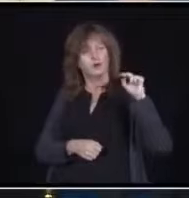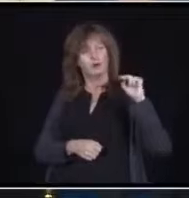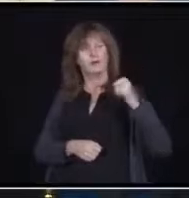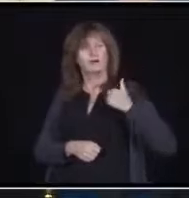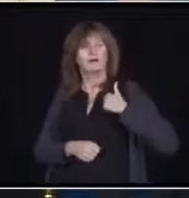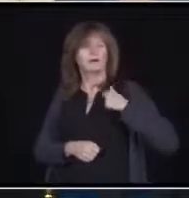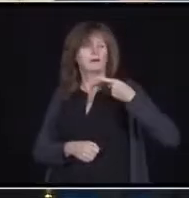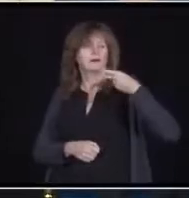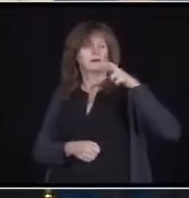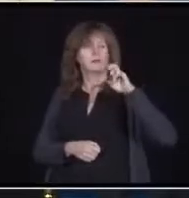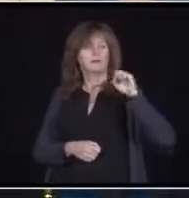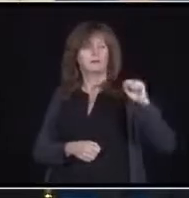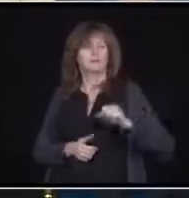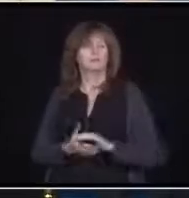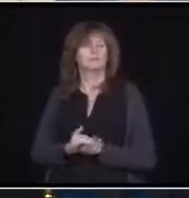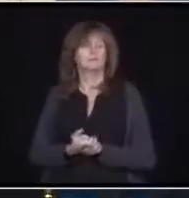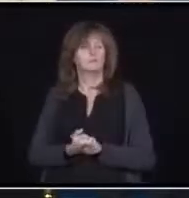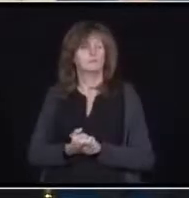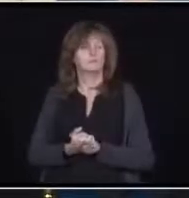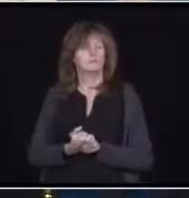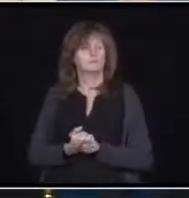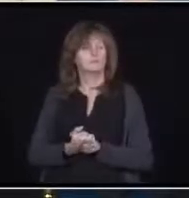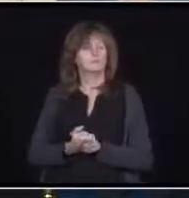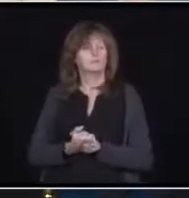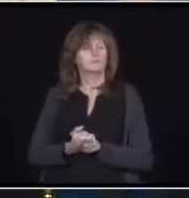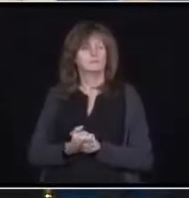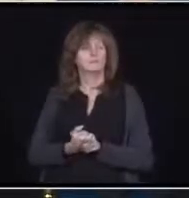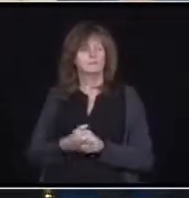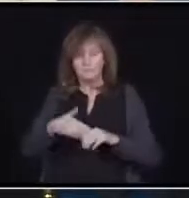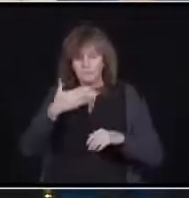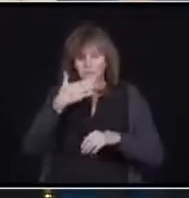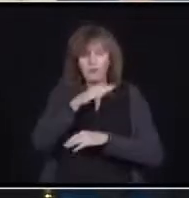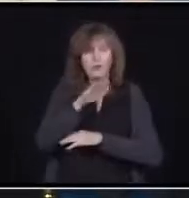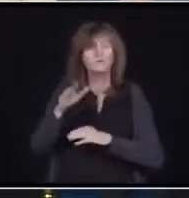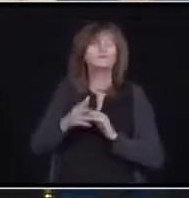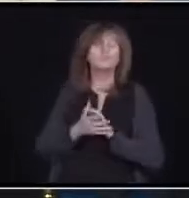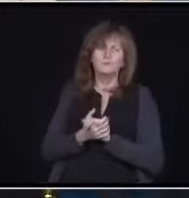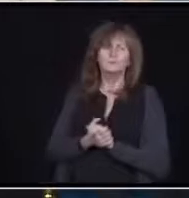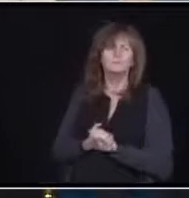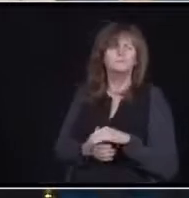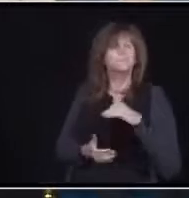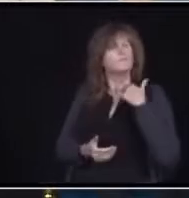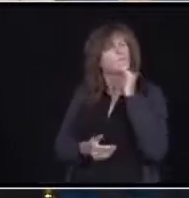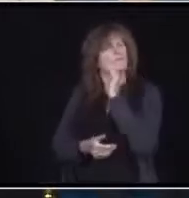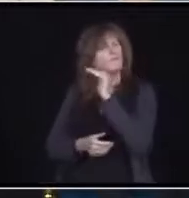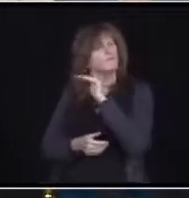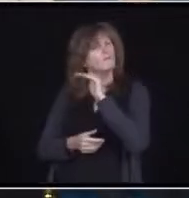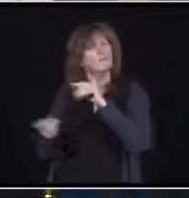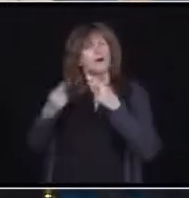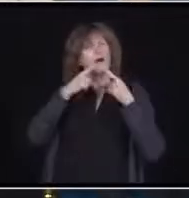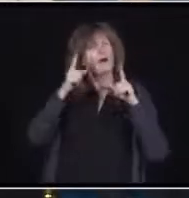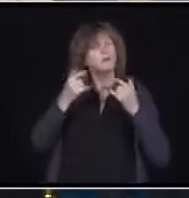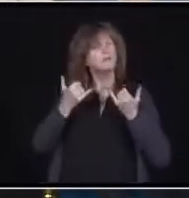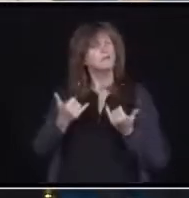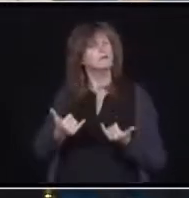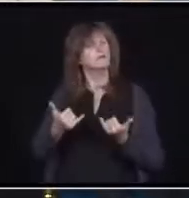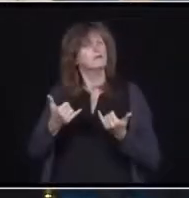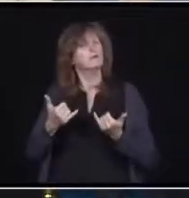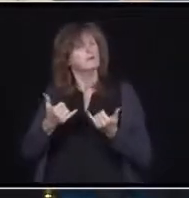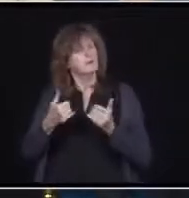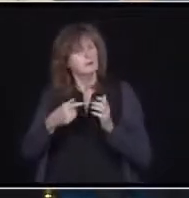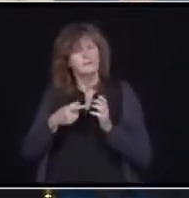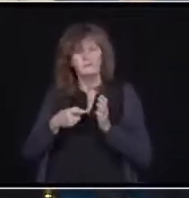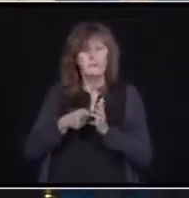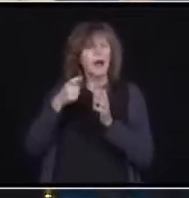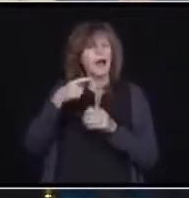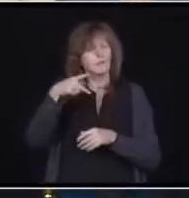Hi, Sean. Good afternoon, Premier. I wanted to ask you about the announcement today. Demand for services for PSWs presumably will not